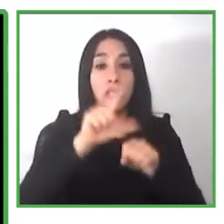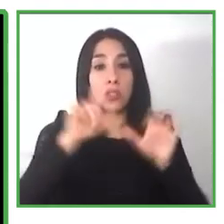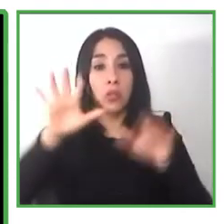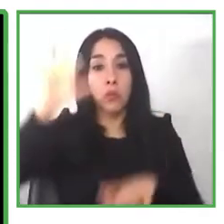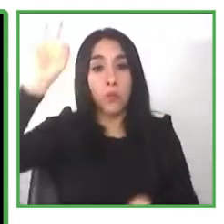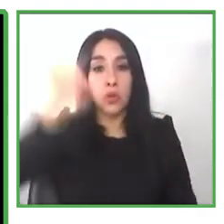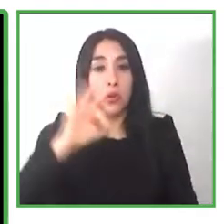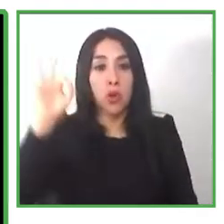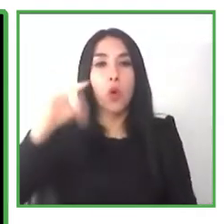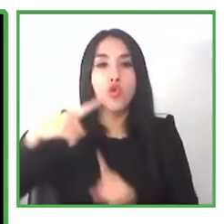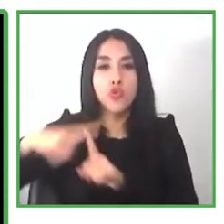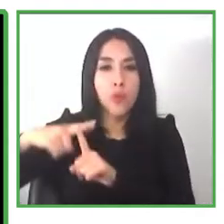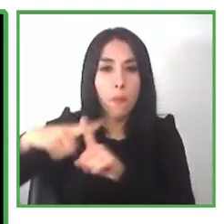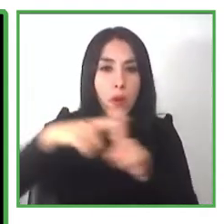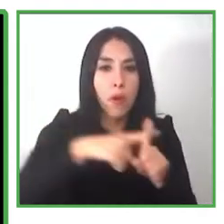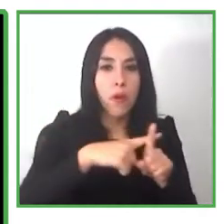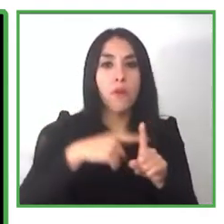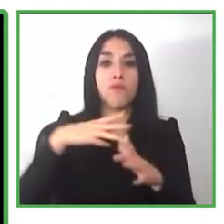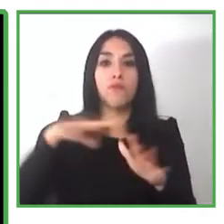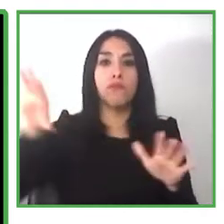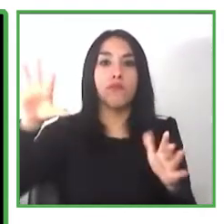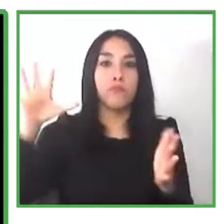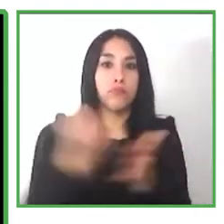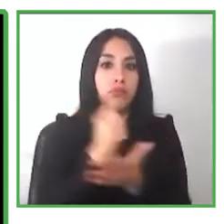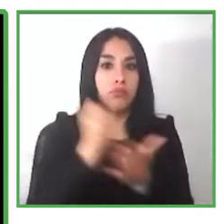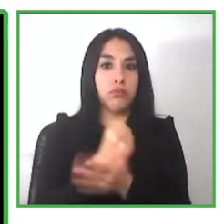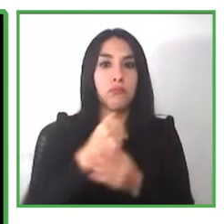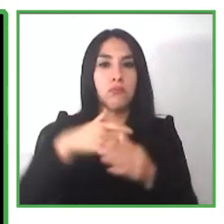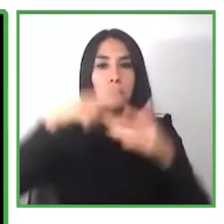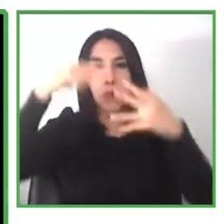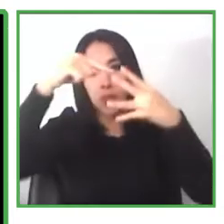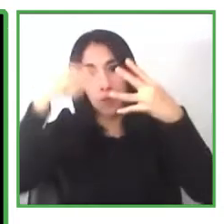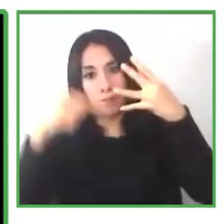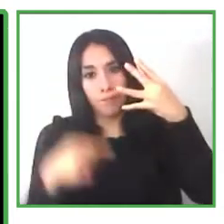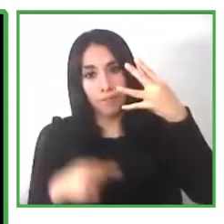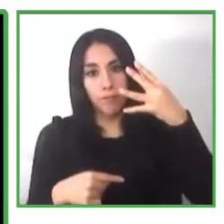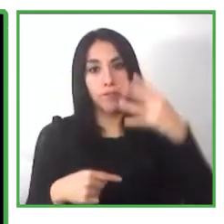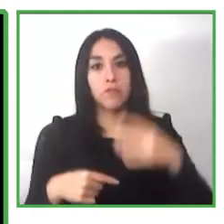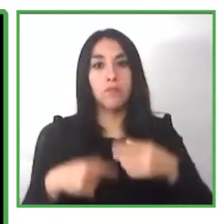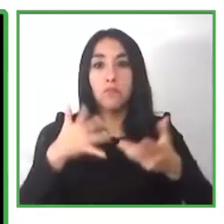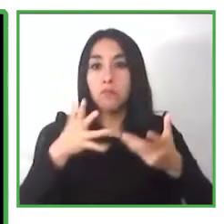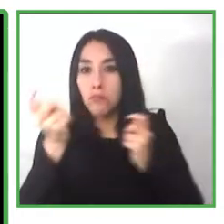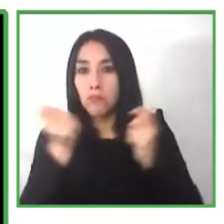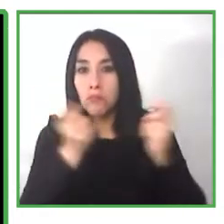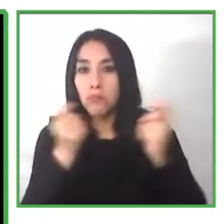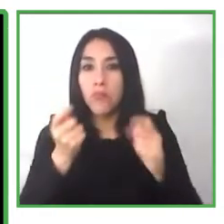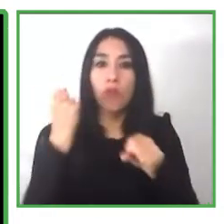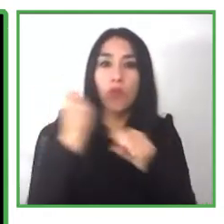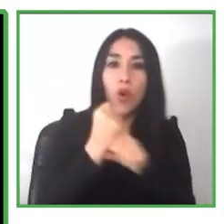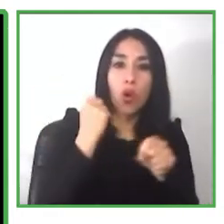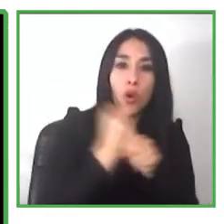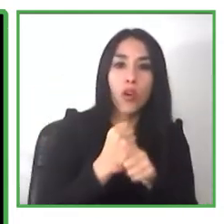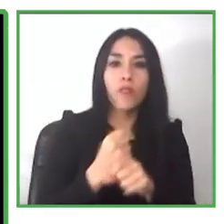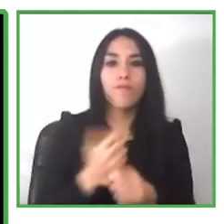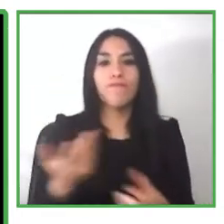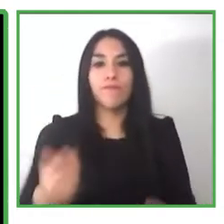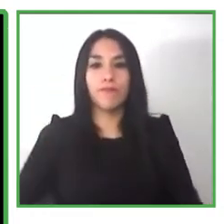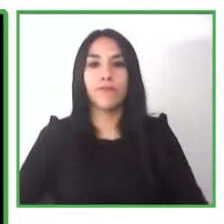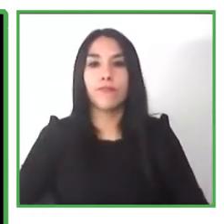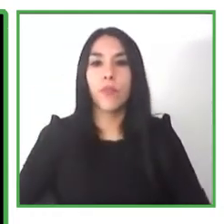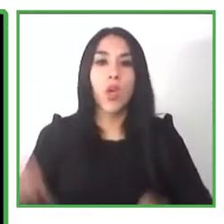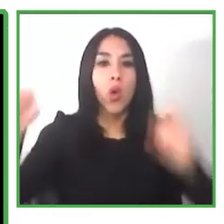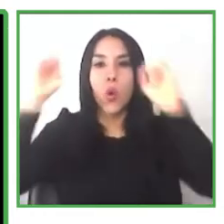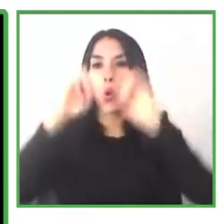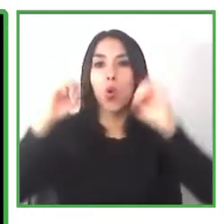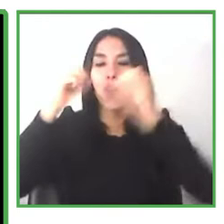unstable and unfortunately we do not receive direct sustainable funding from the government we recently um